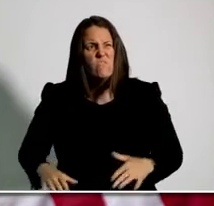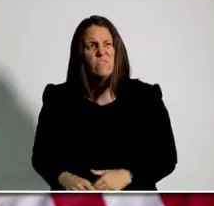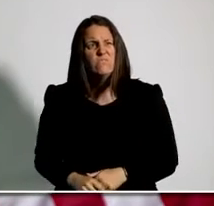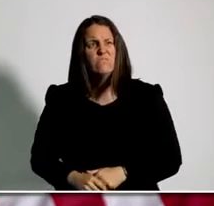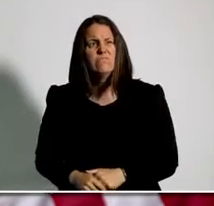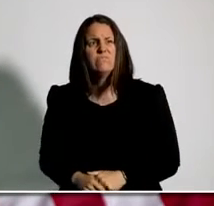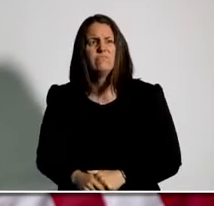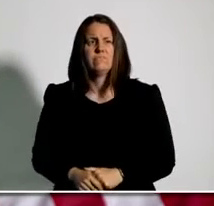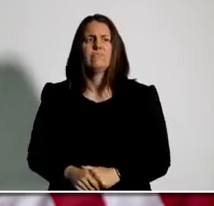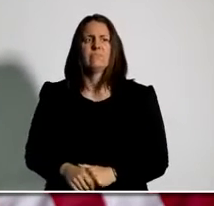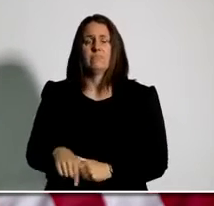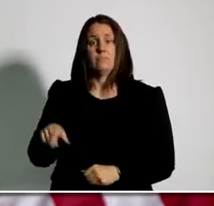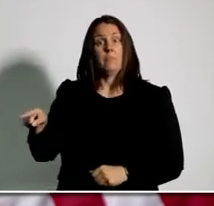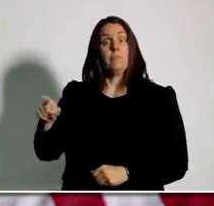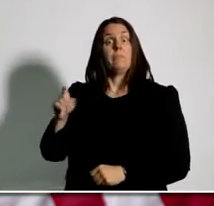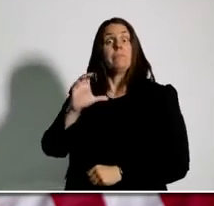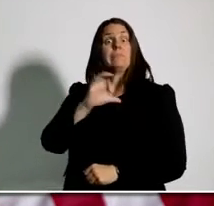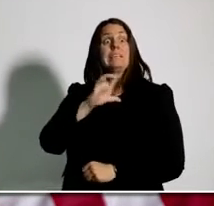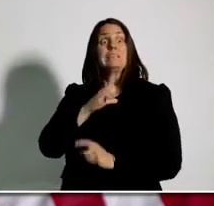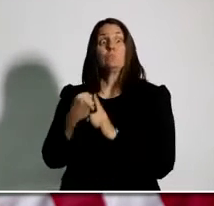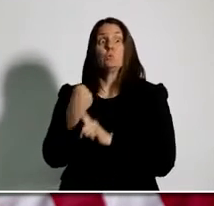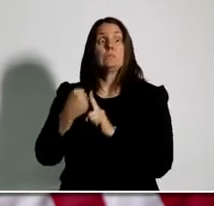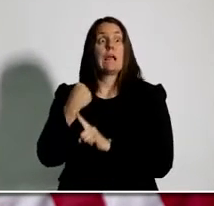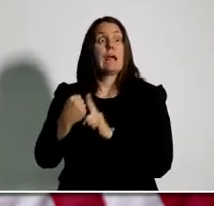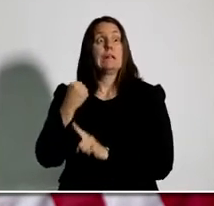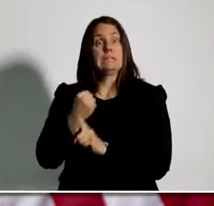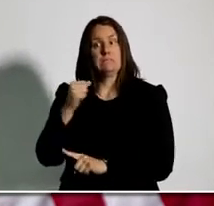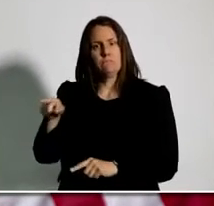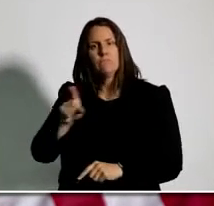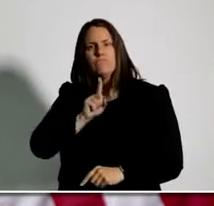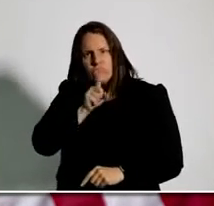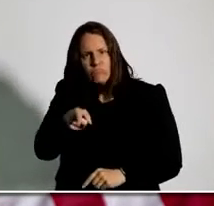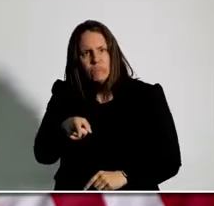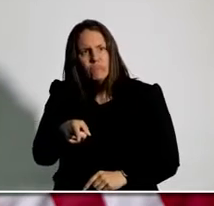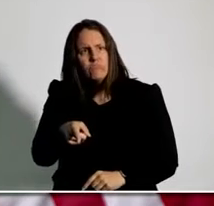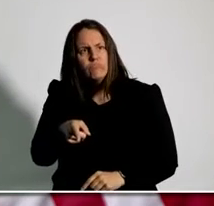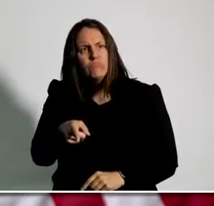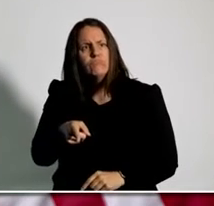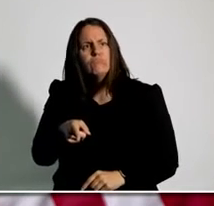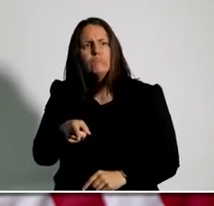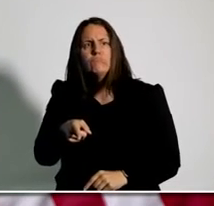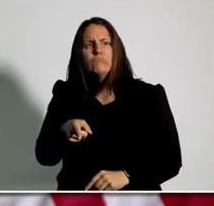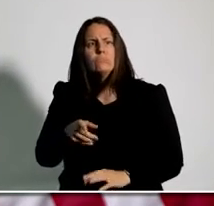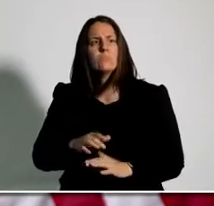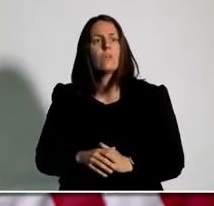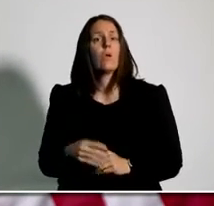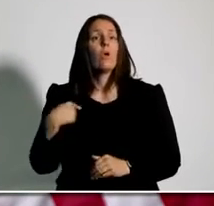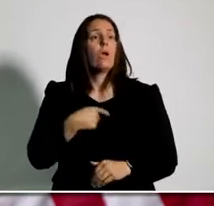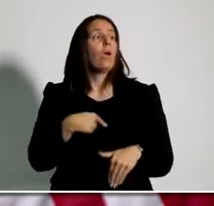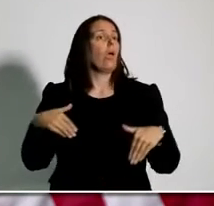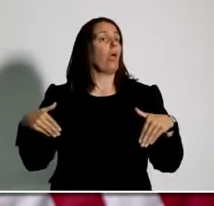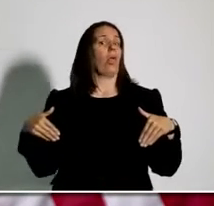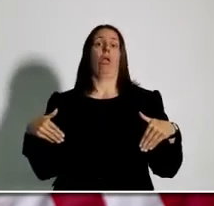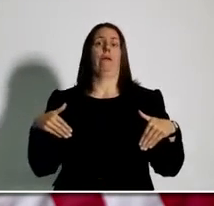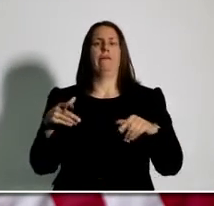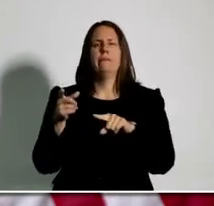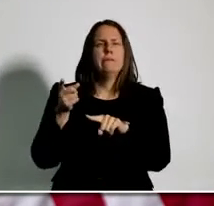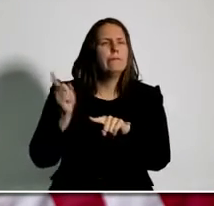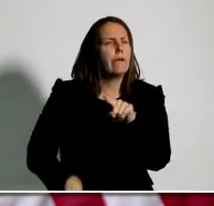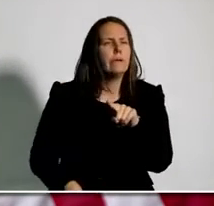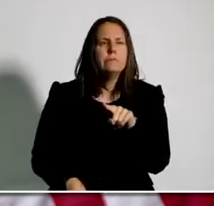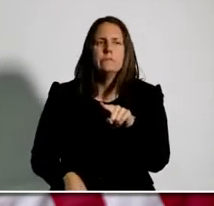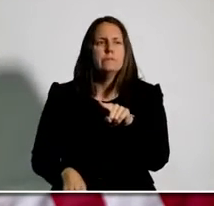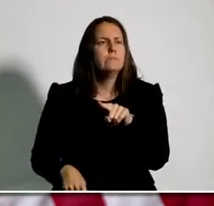cannot look away from the reality that inaction, indifference, and institutional racism has harmed generations of